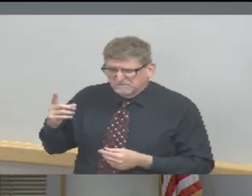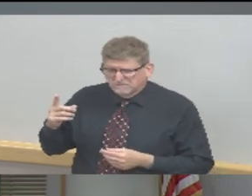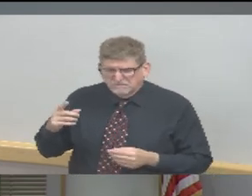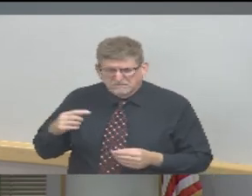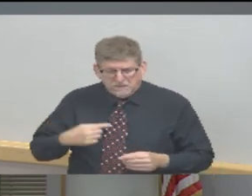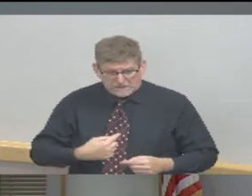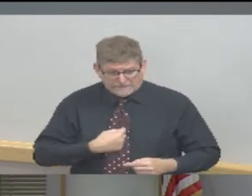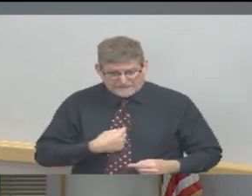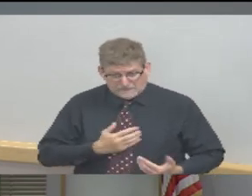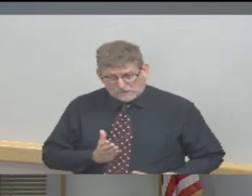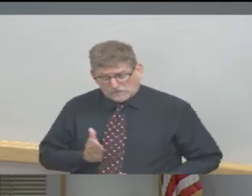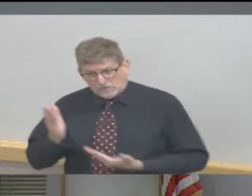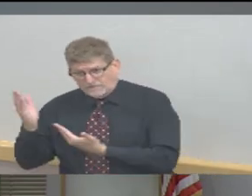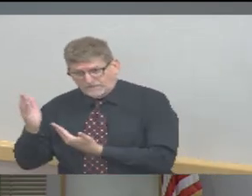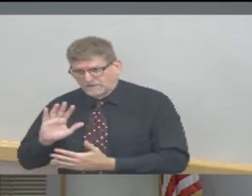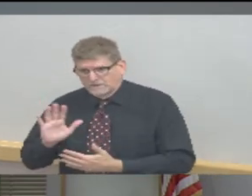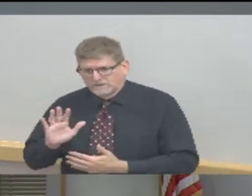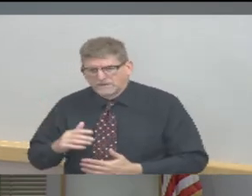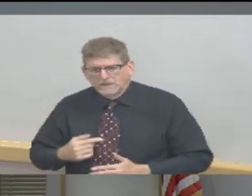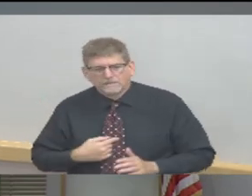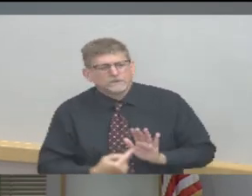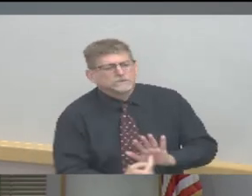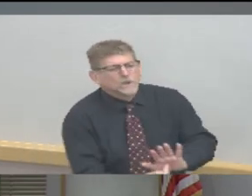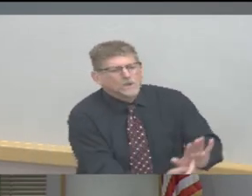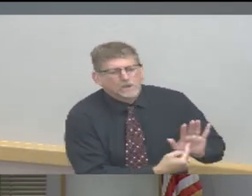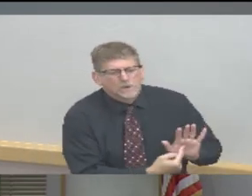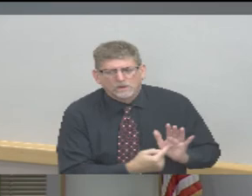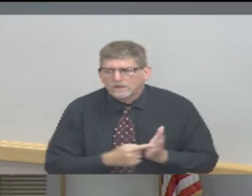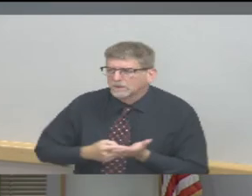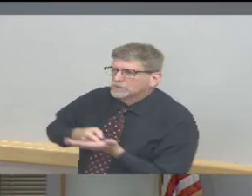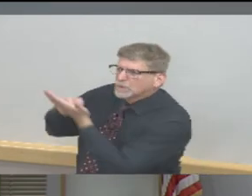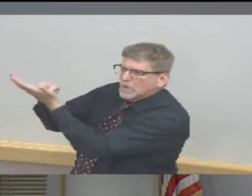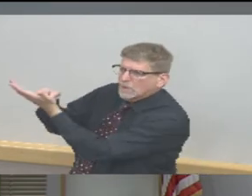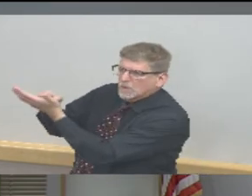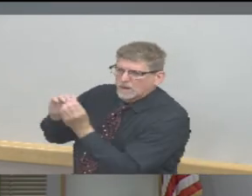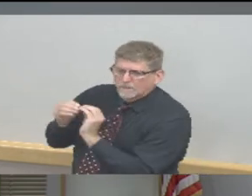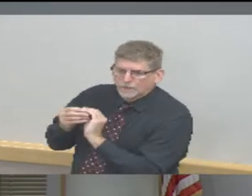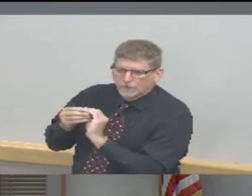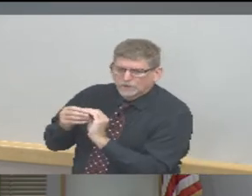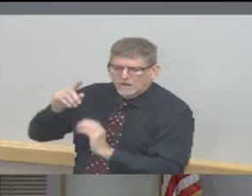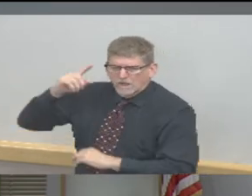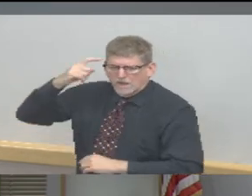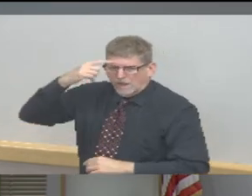going to change his plan based on that. But it certainly does